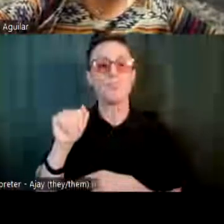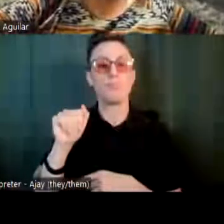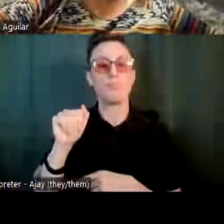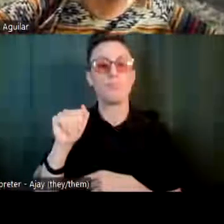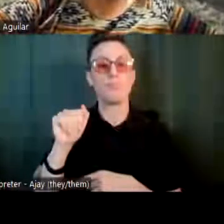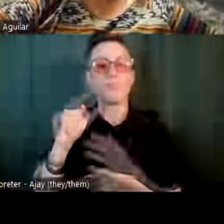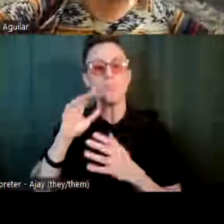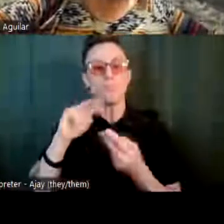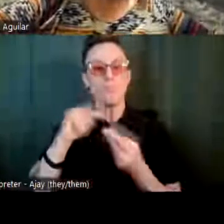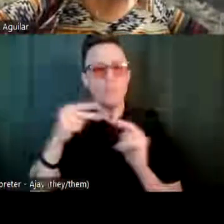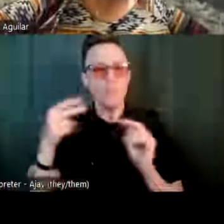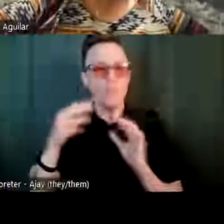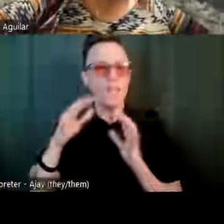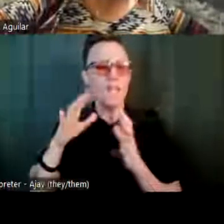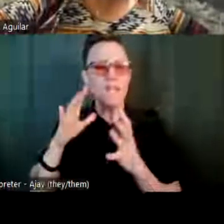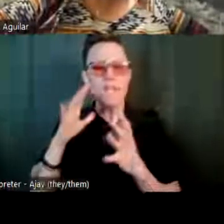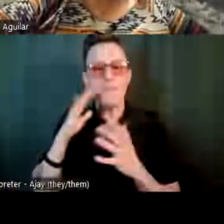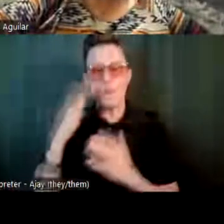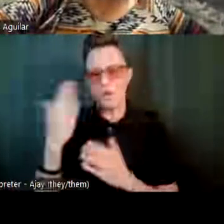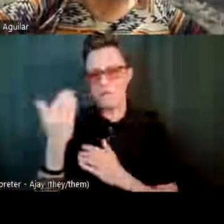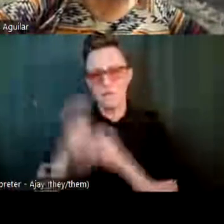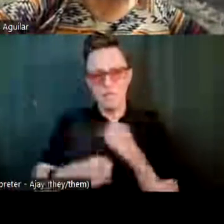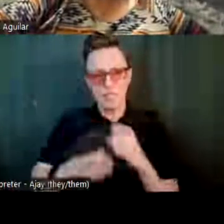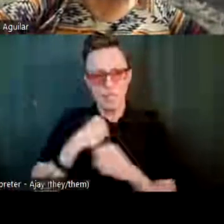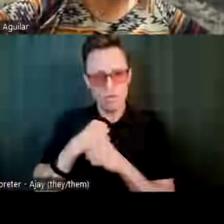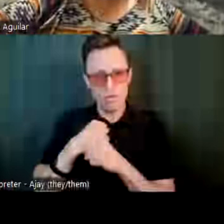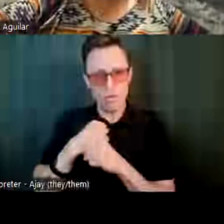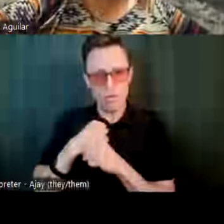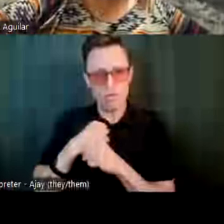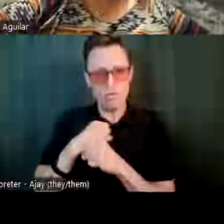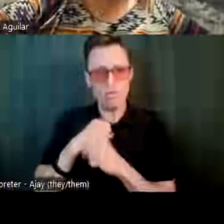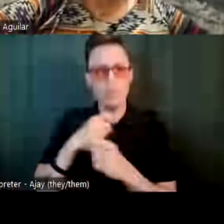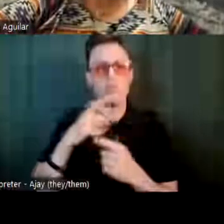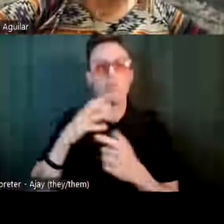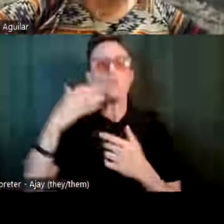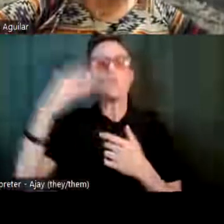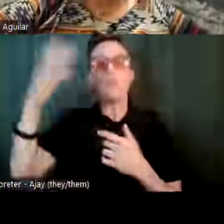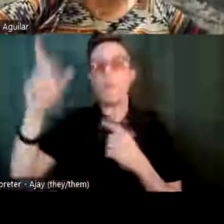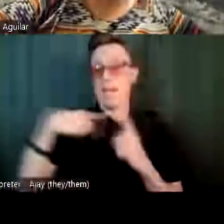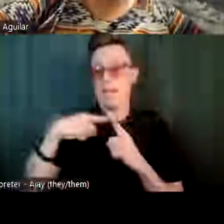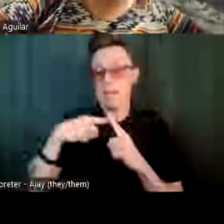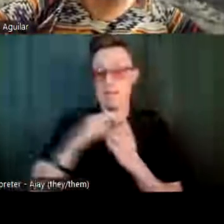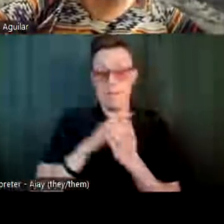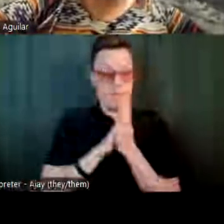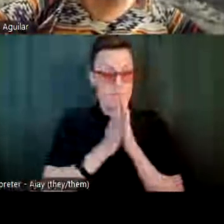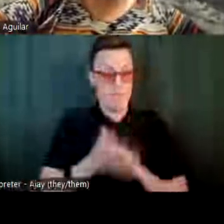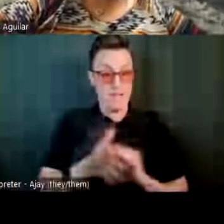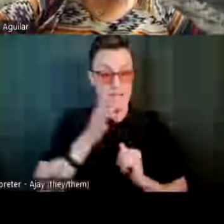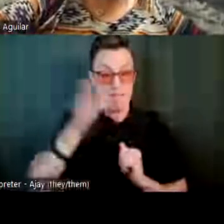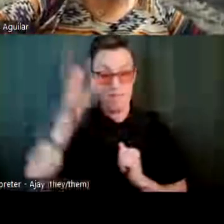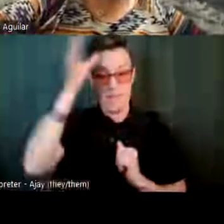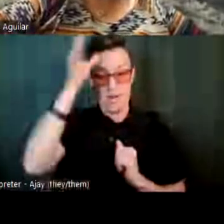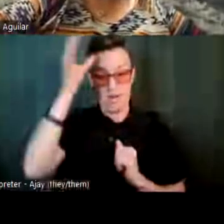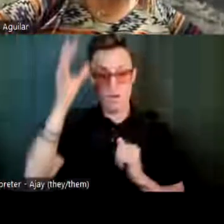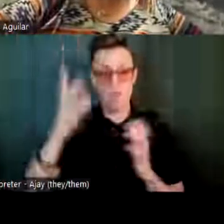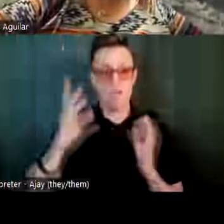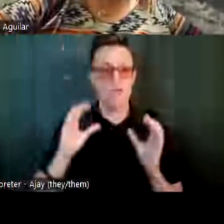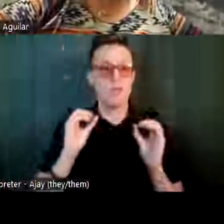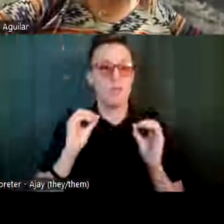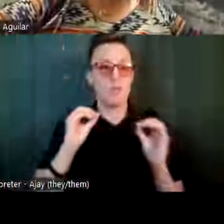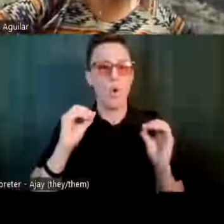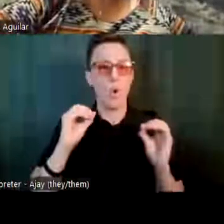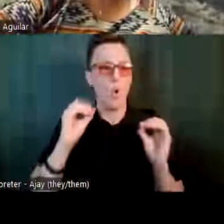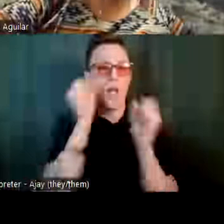literally like 15 years. But until I became a parent, I didn't have an ideal what life was